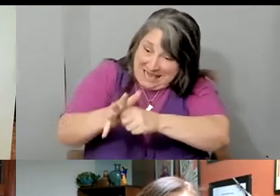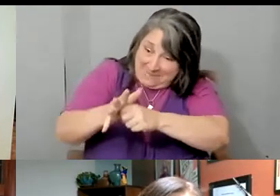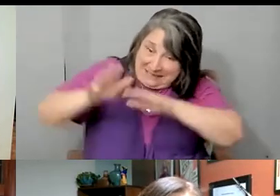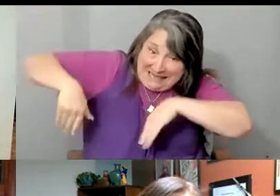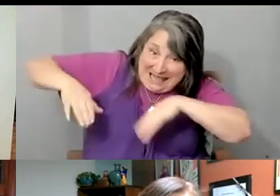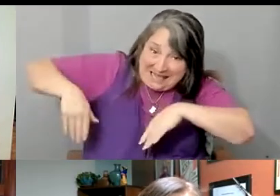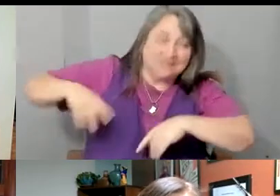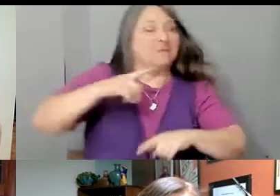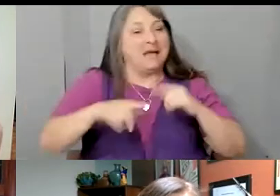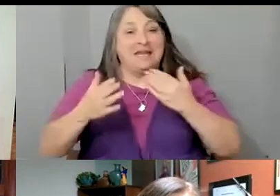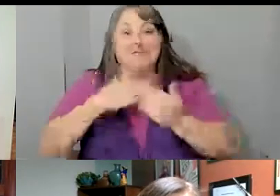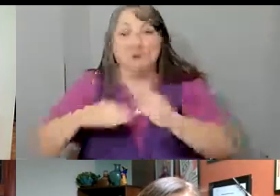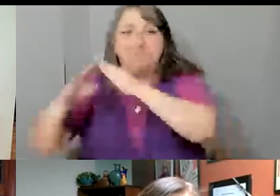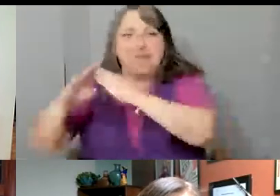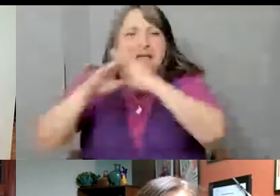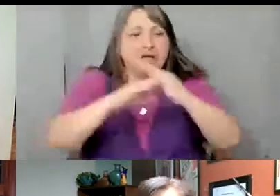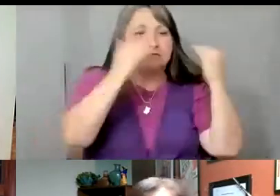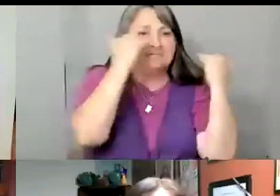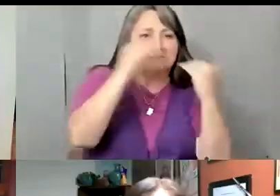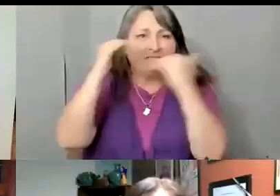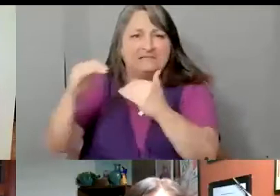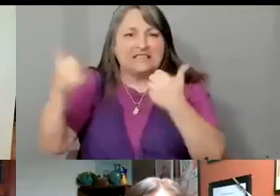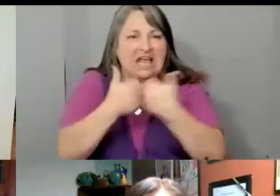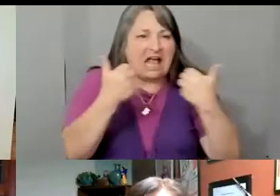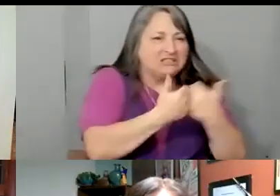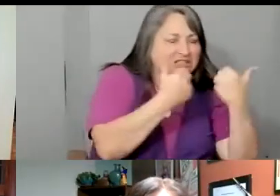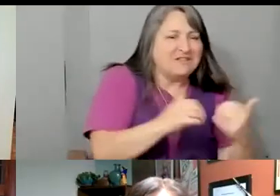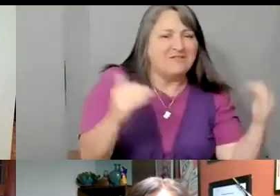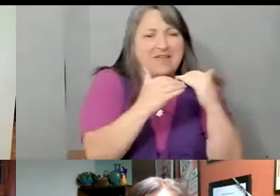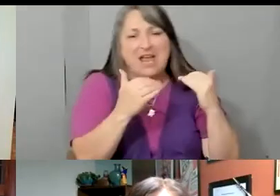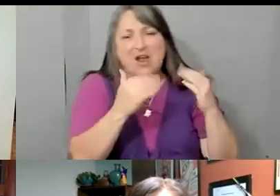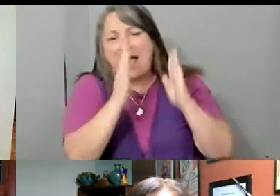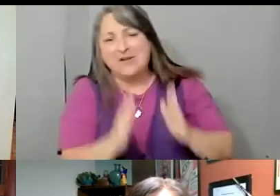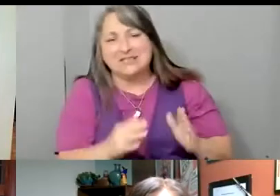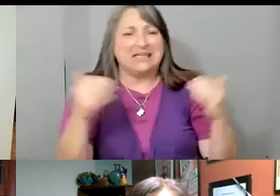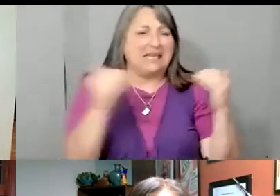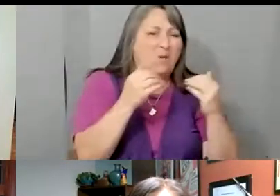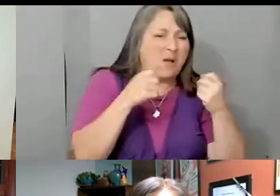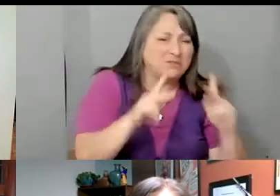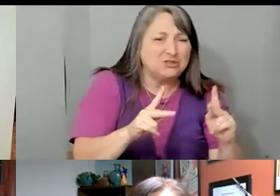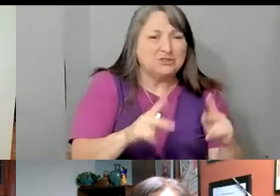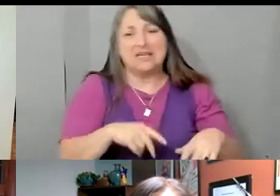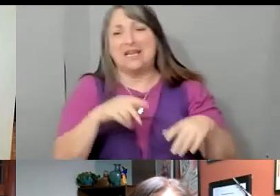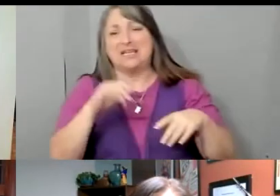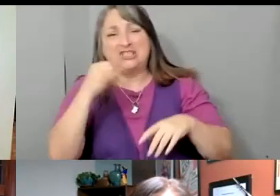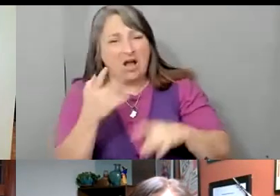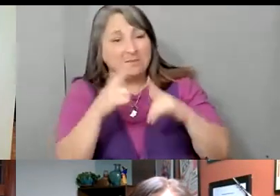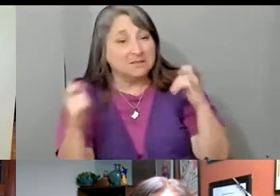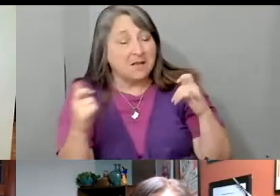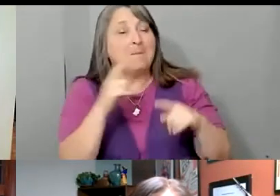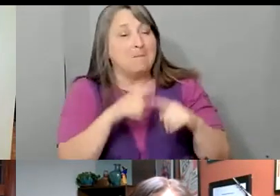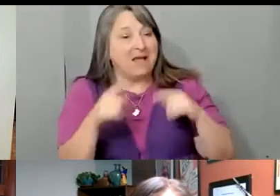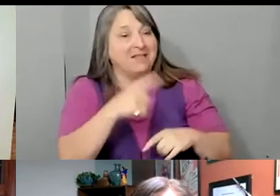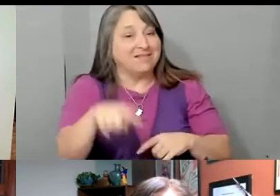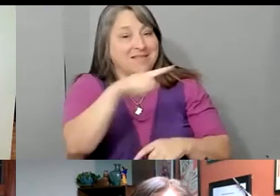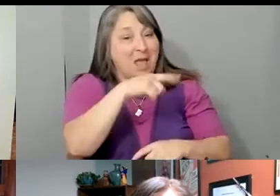to casting a ballot, despite the barriers to fair housing, equal opportunity, good jobs, they're making it possible for this